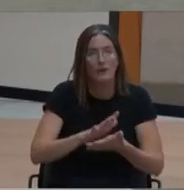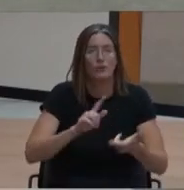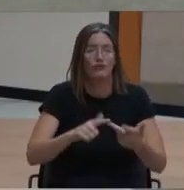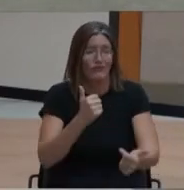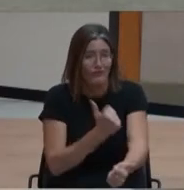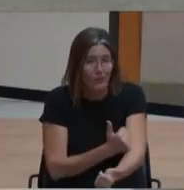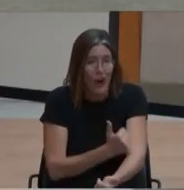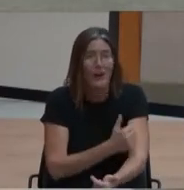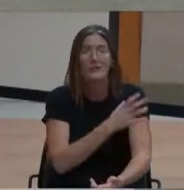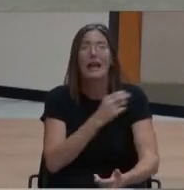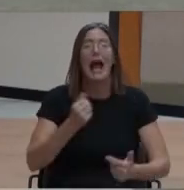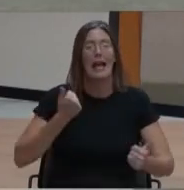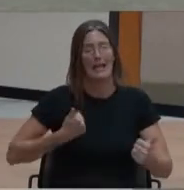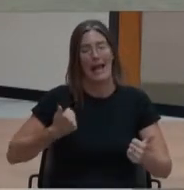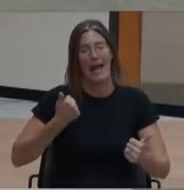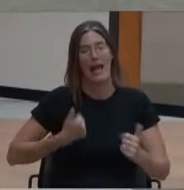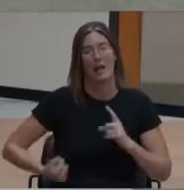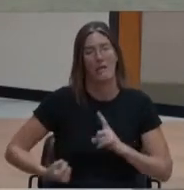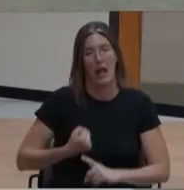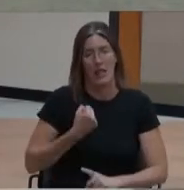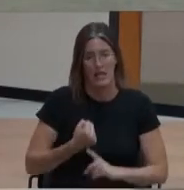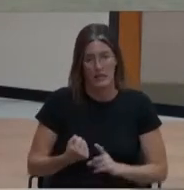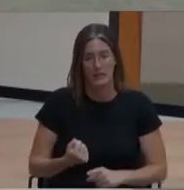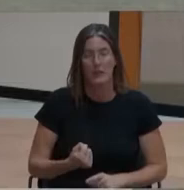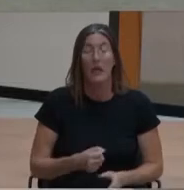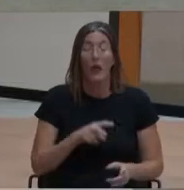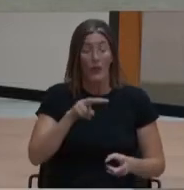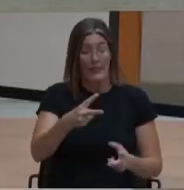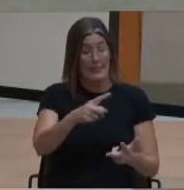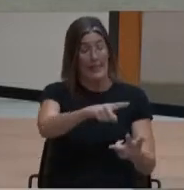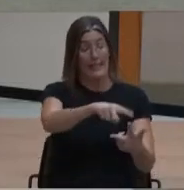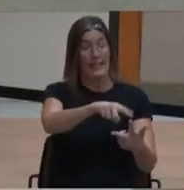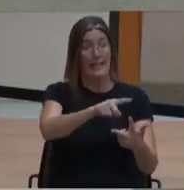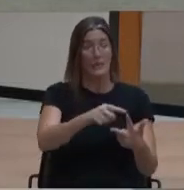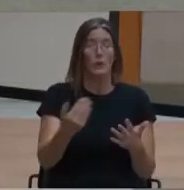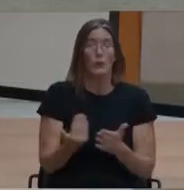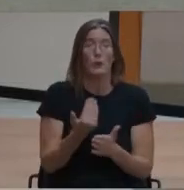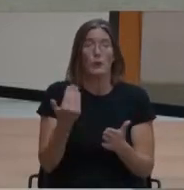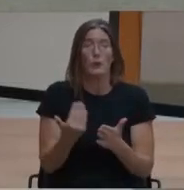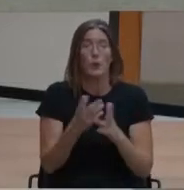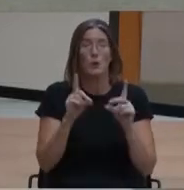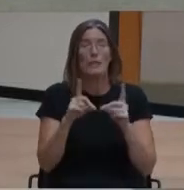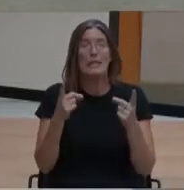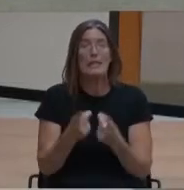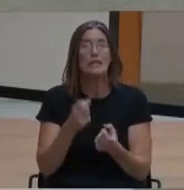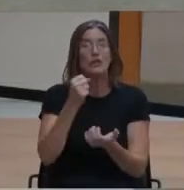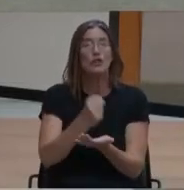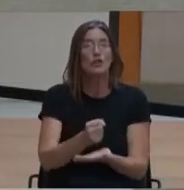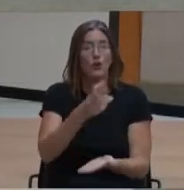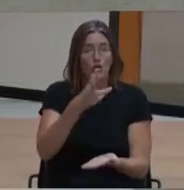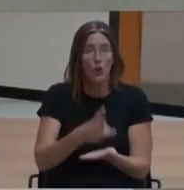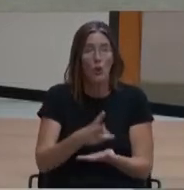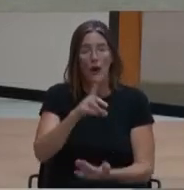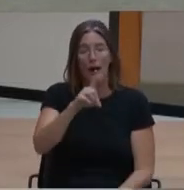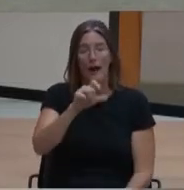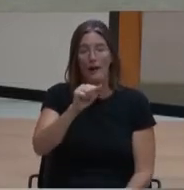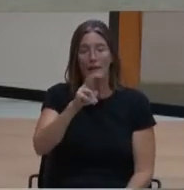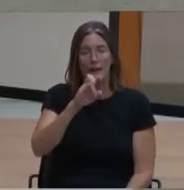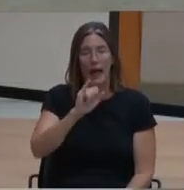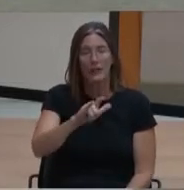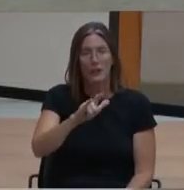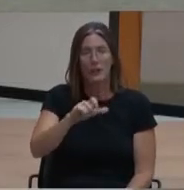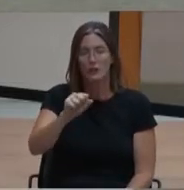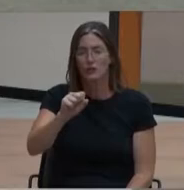second is our new district-provided school social worker, Daniel Soto, who performs a variety of duties and